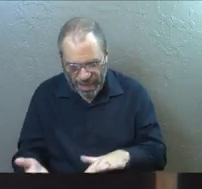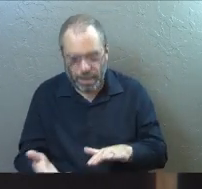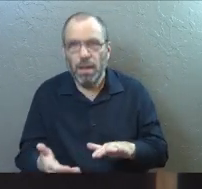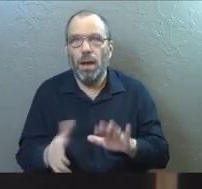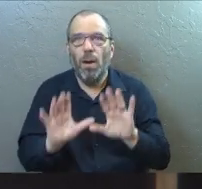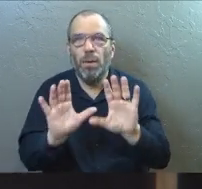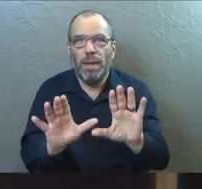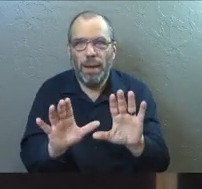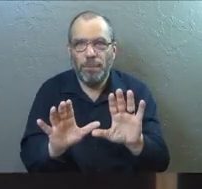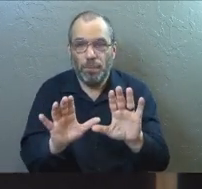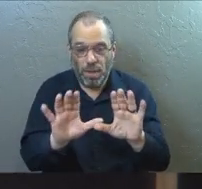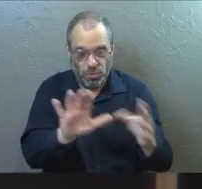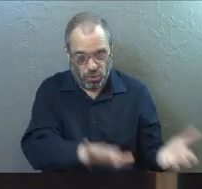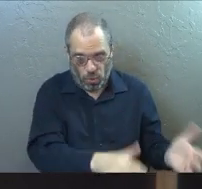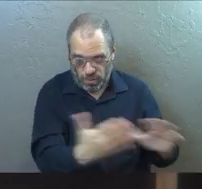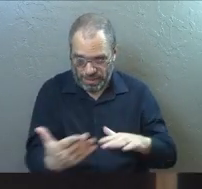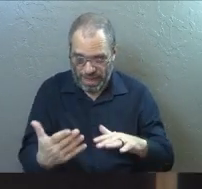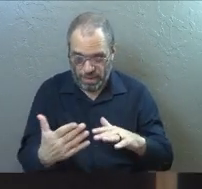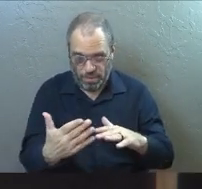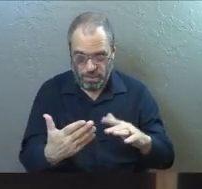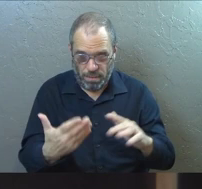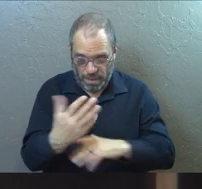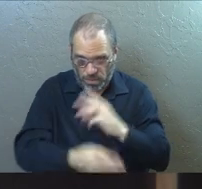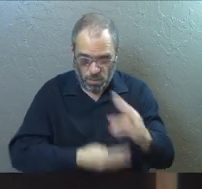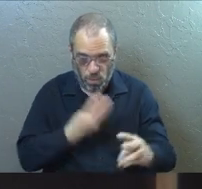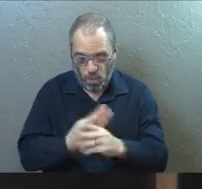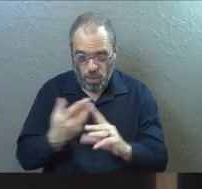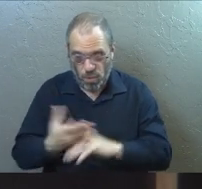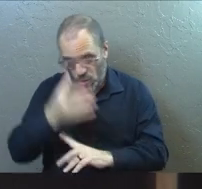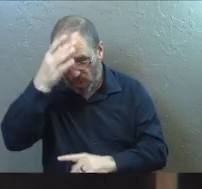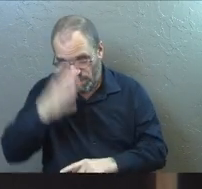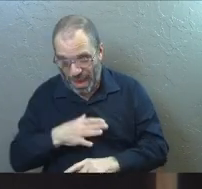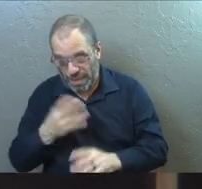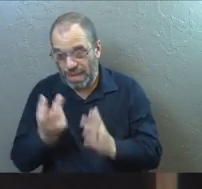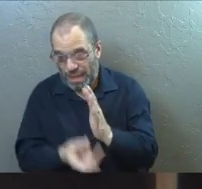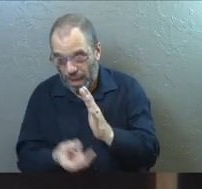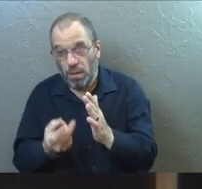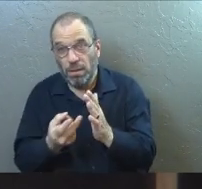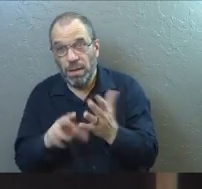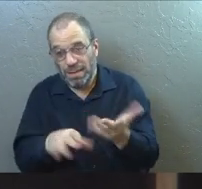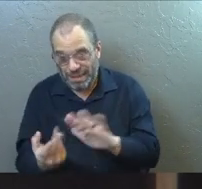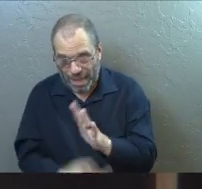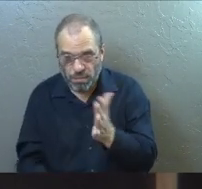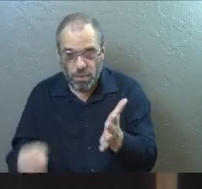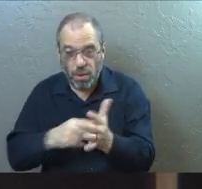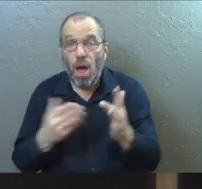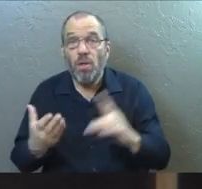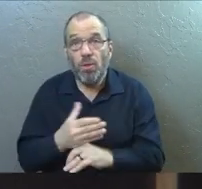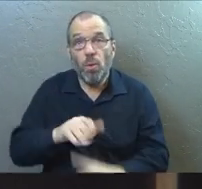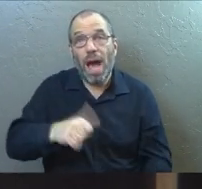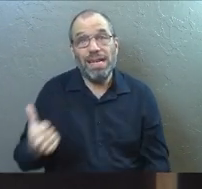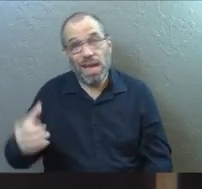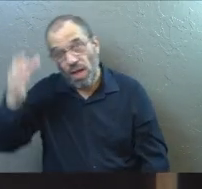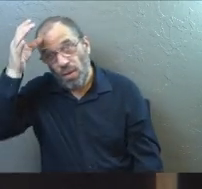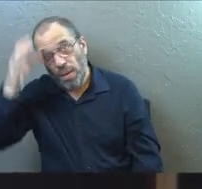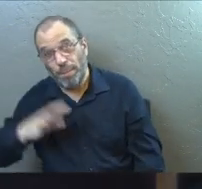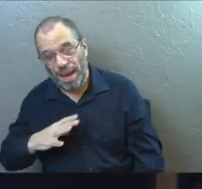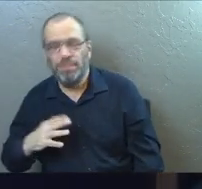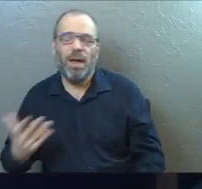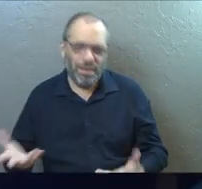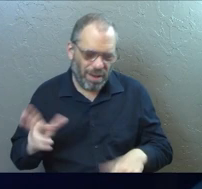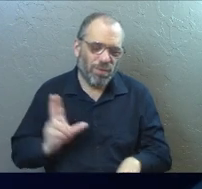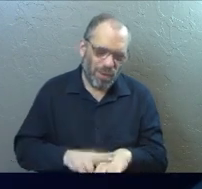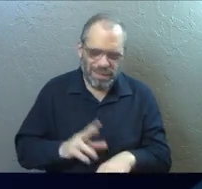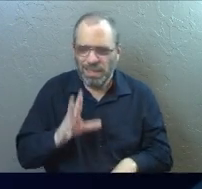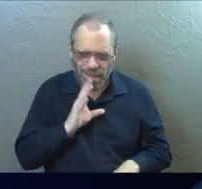So you see, just as death came into the world through a man, now the resurrection from the dead has begun through another man. And of